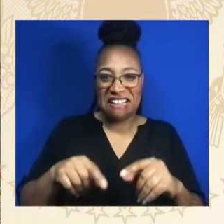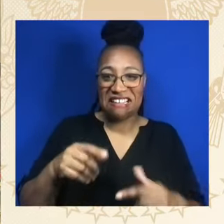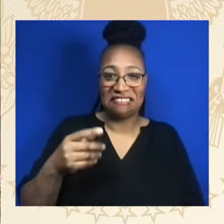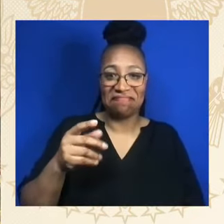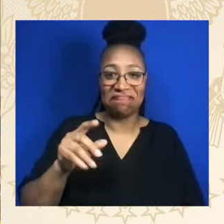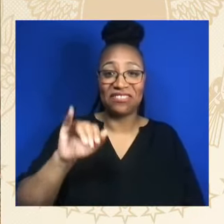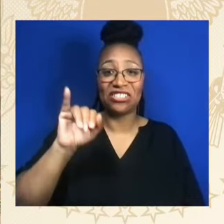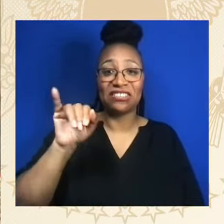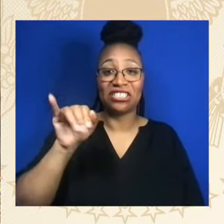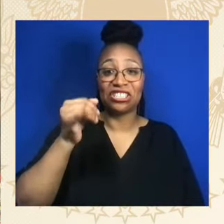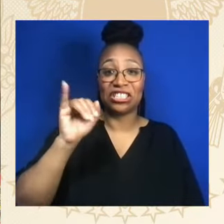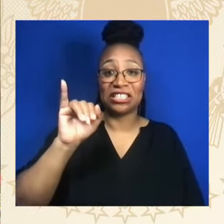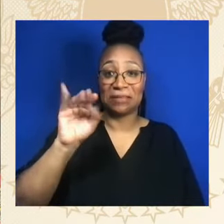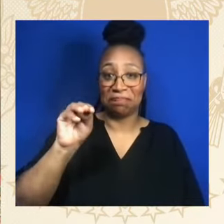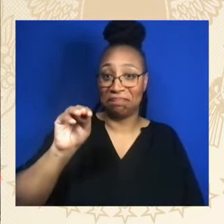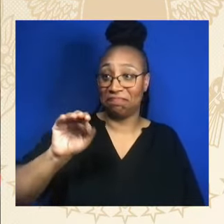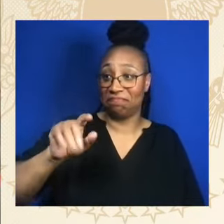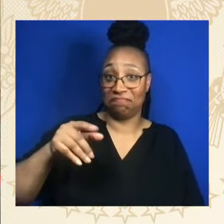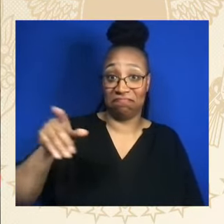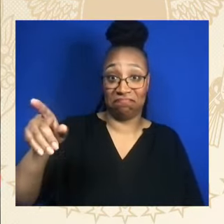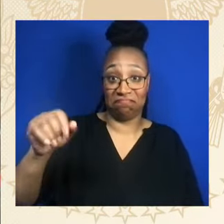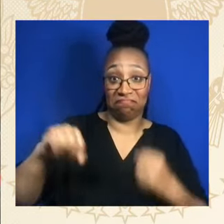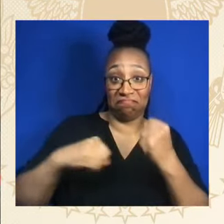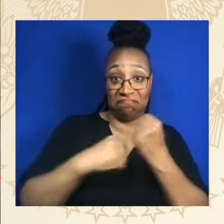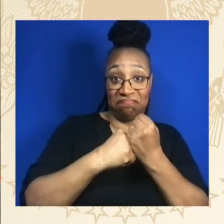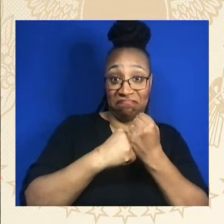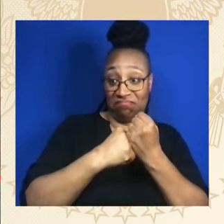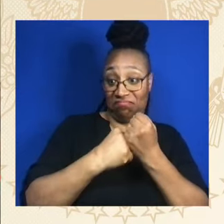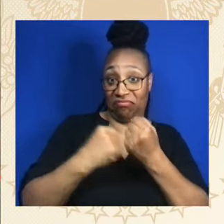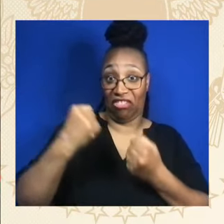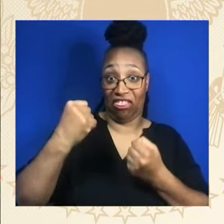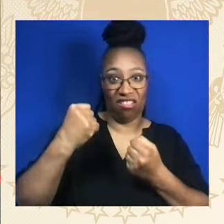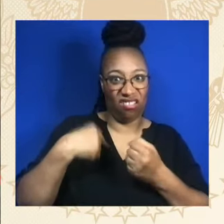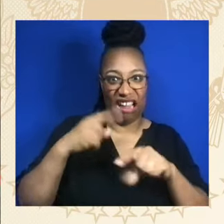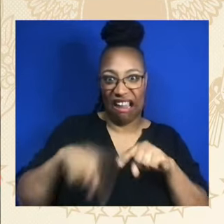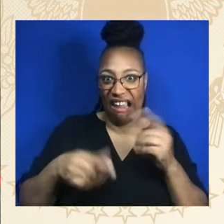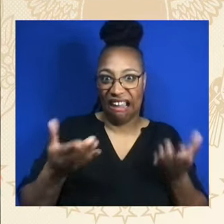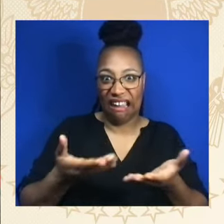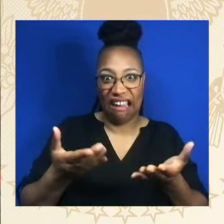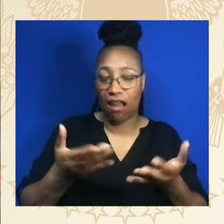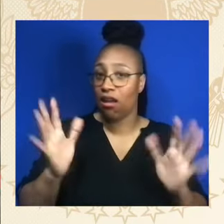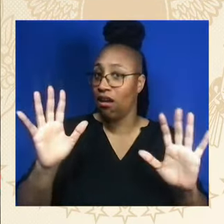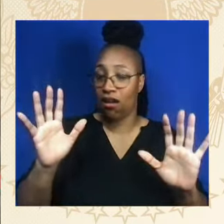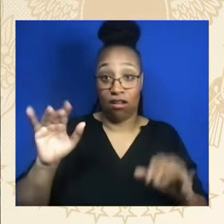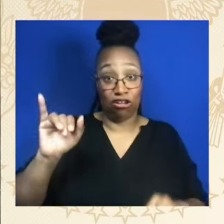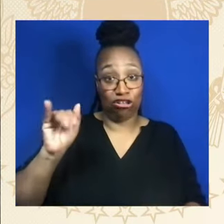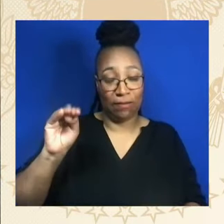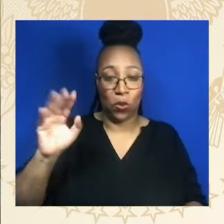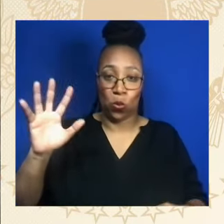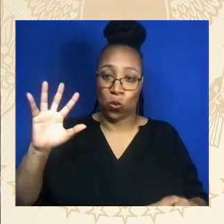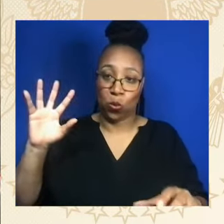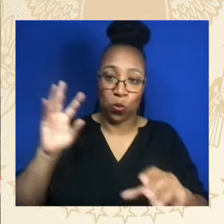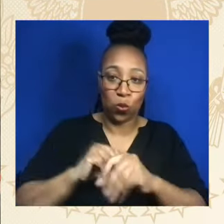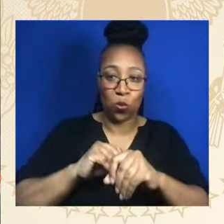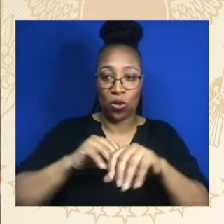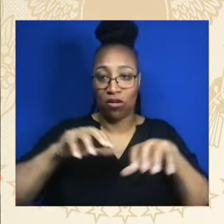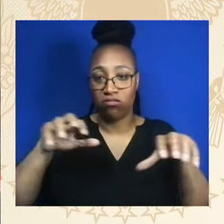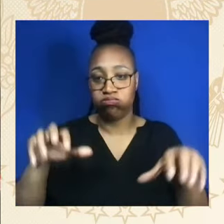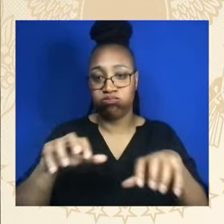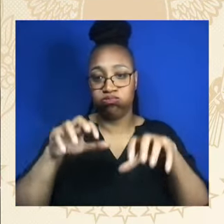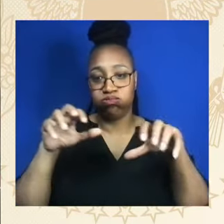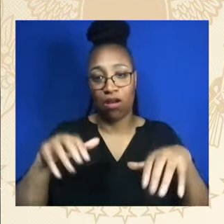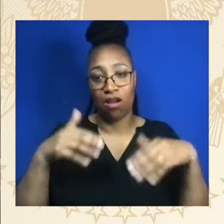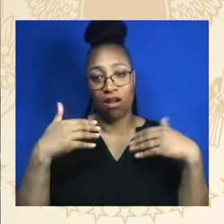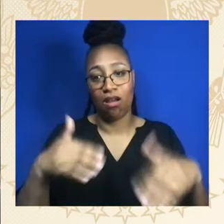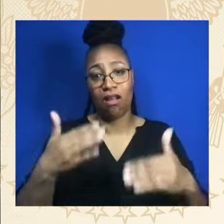Thanks to the members of the Congress who are here. I I knew the first Black party leader in Congress in our nation history, Hakeem Jeffries.